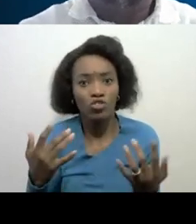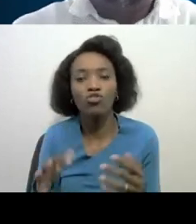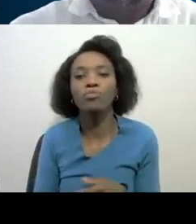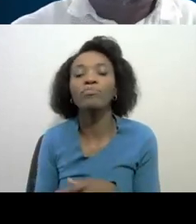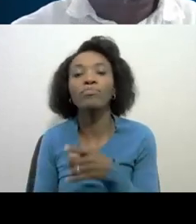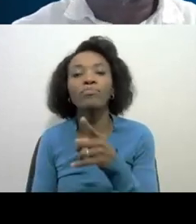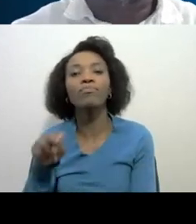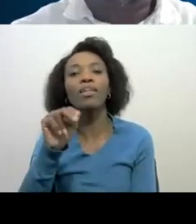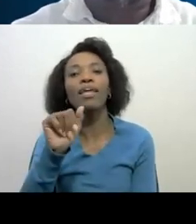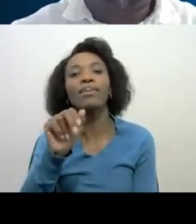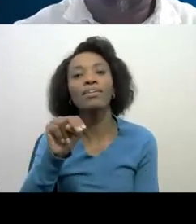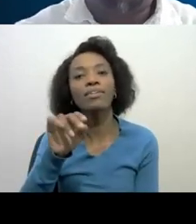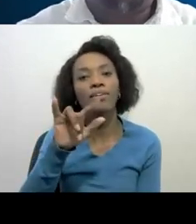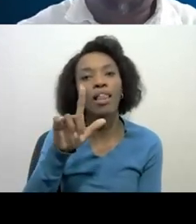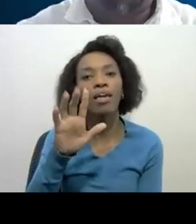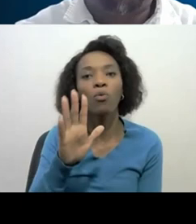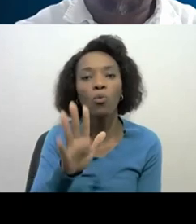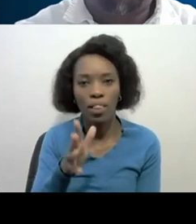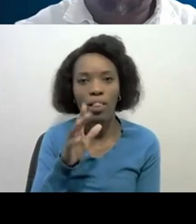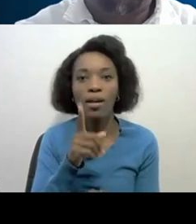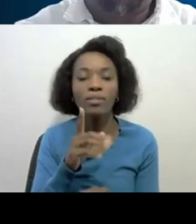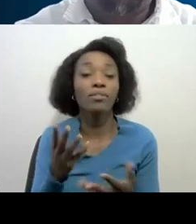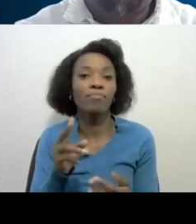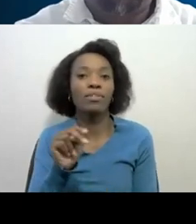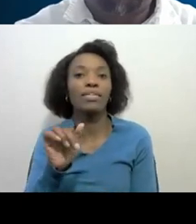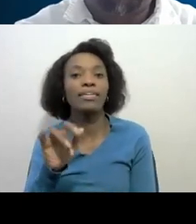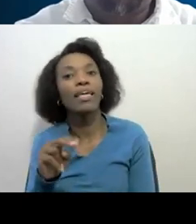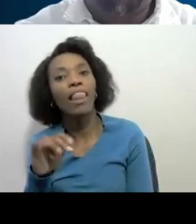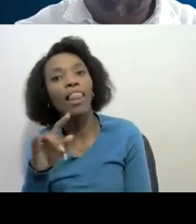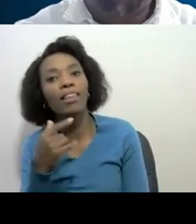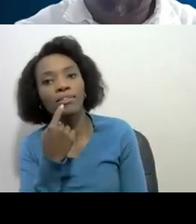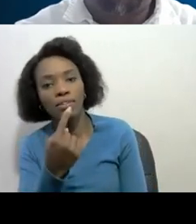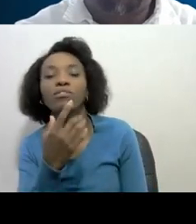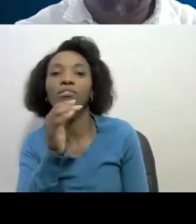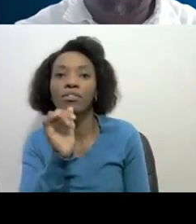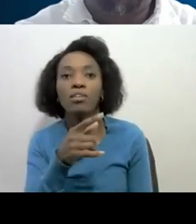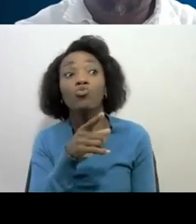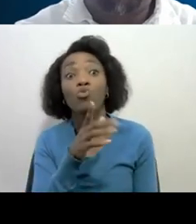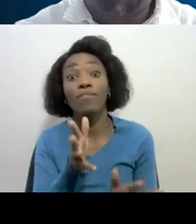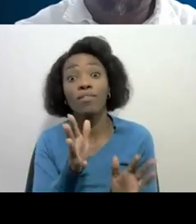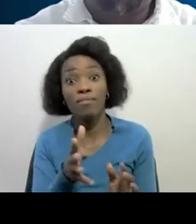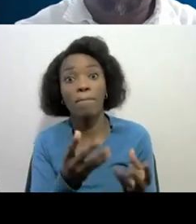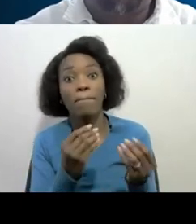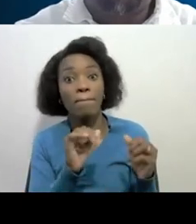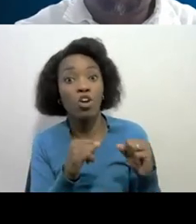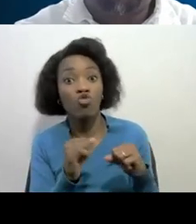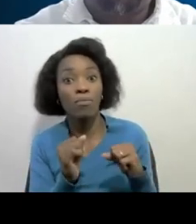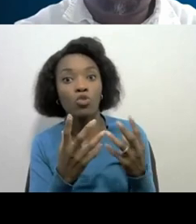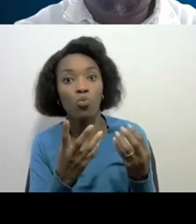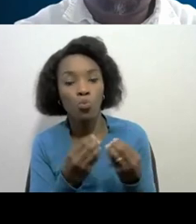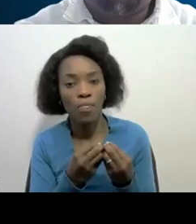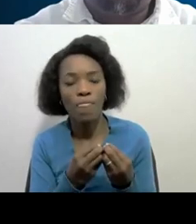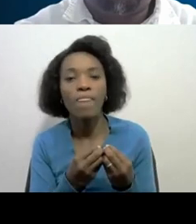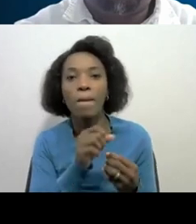Based on that question, you would have received an agreement or you could have had an agreement with that recording